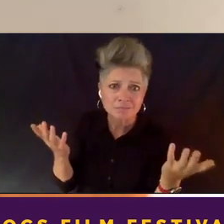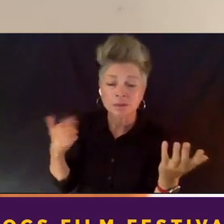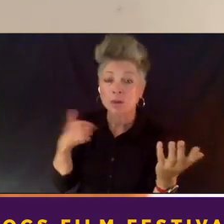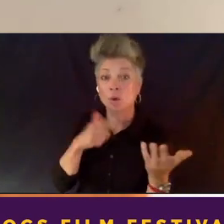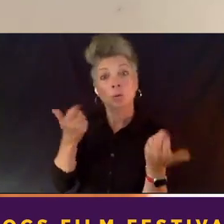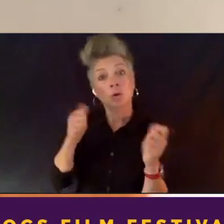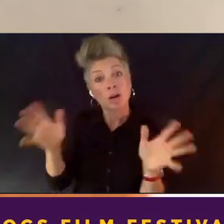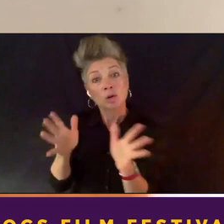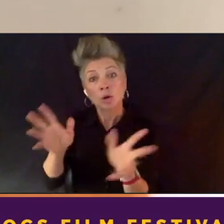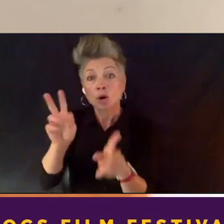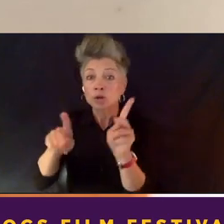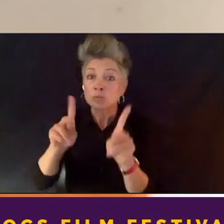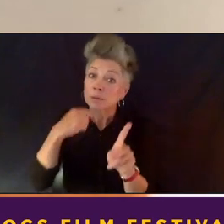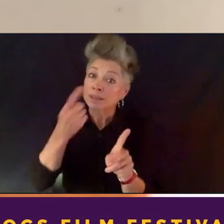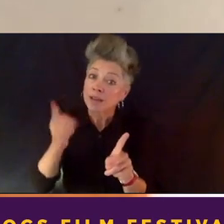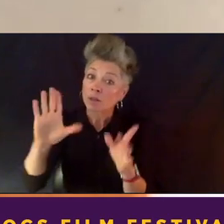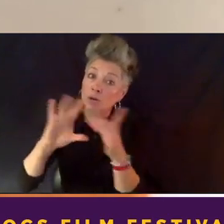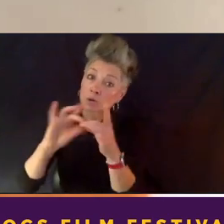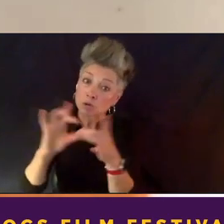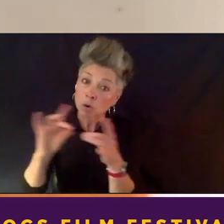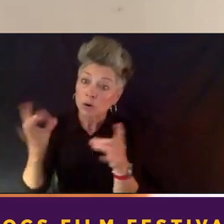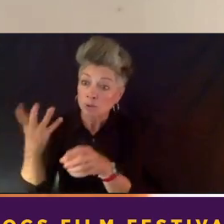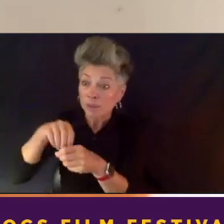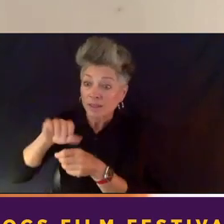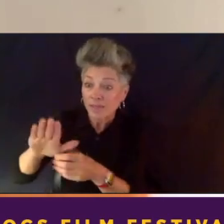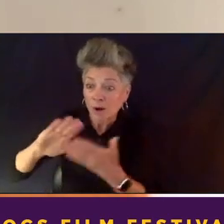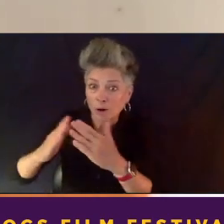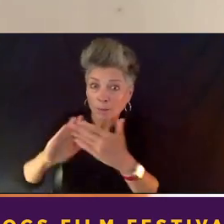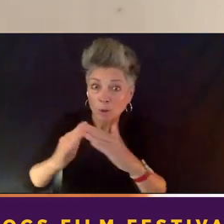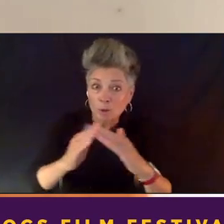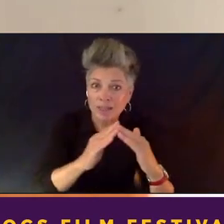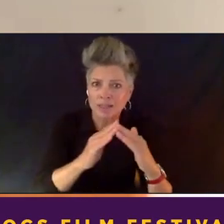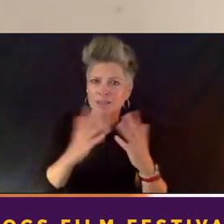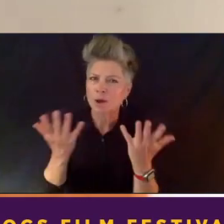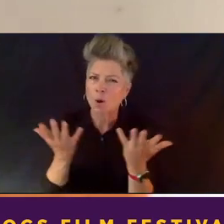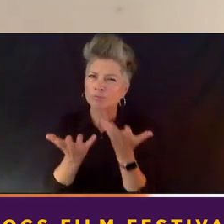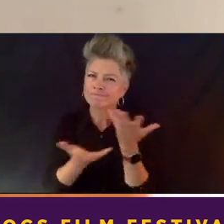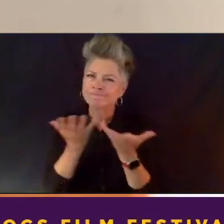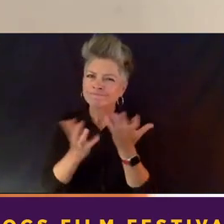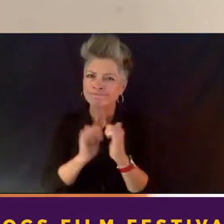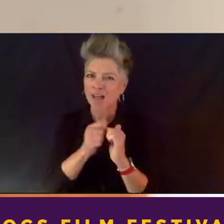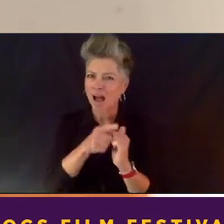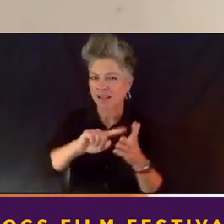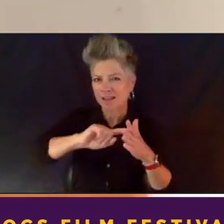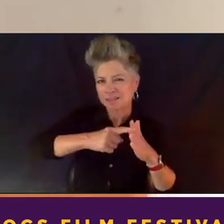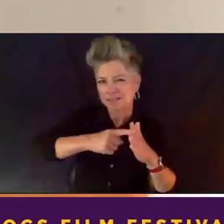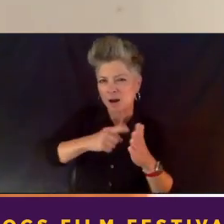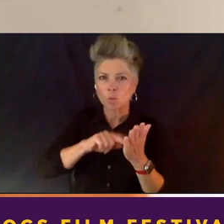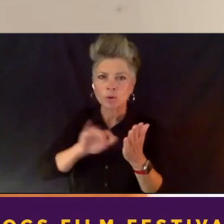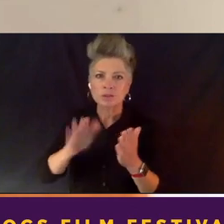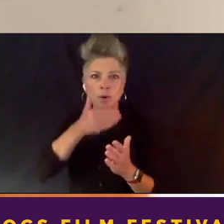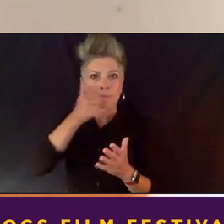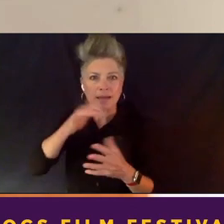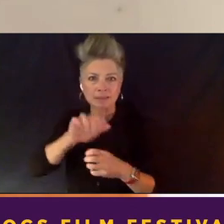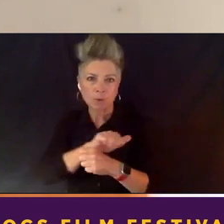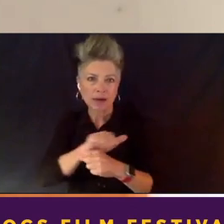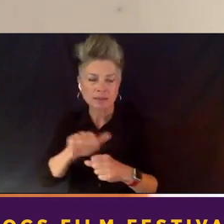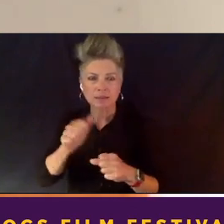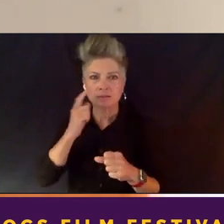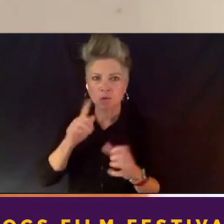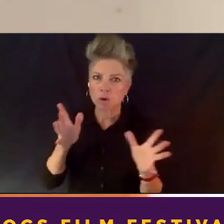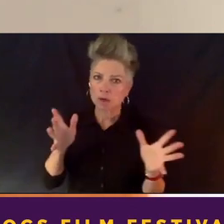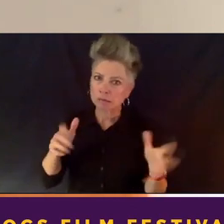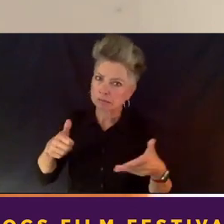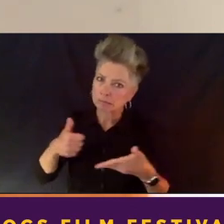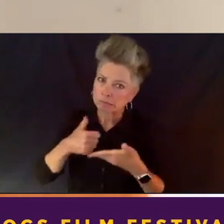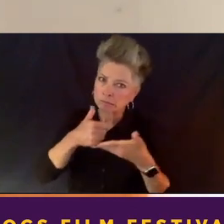own stories in their communities, you know, so, so what's your kind of, um, best practice for, for getting someone started,